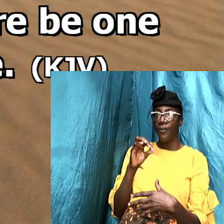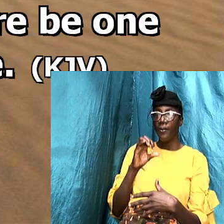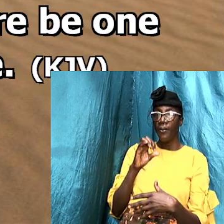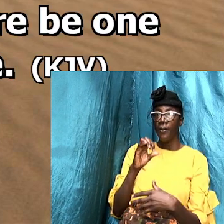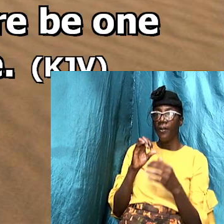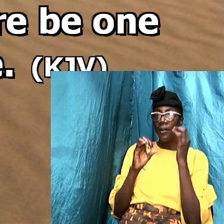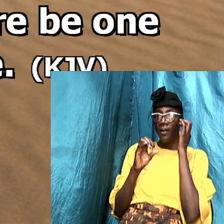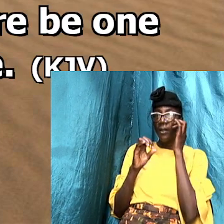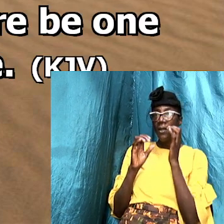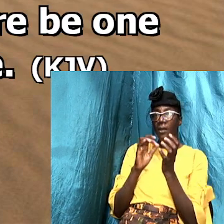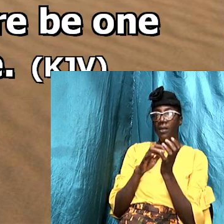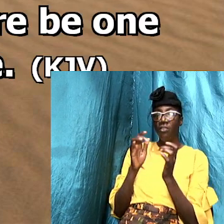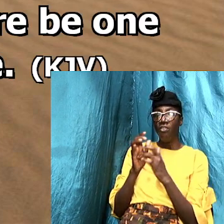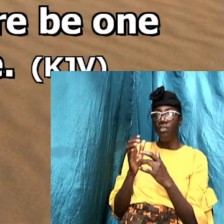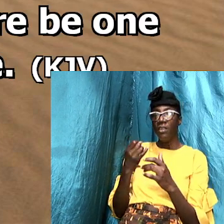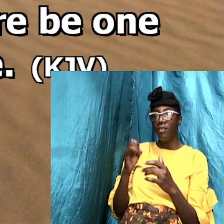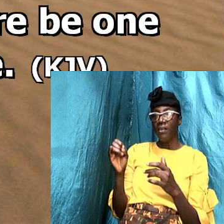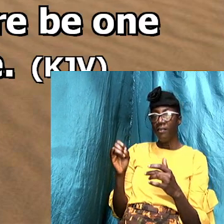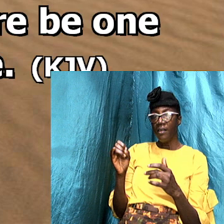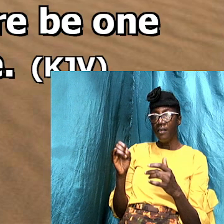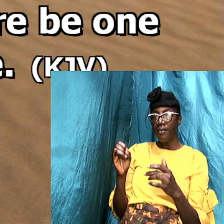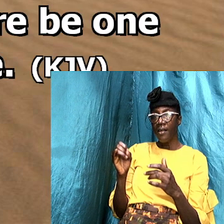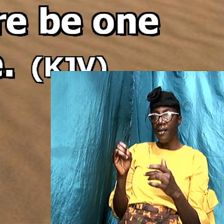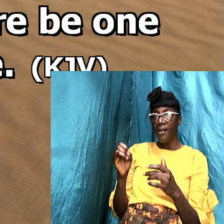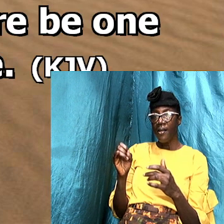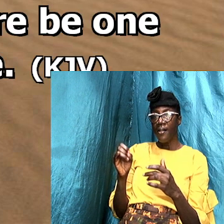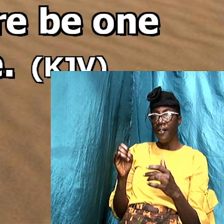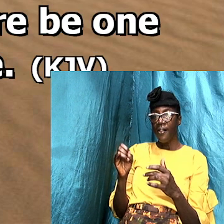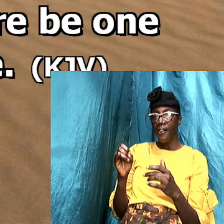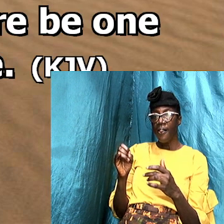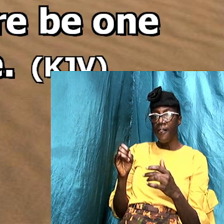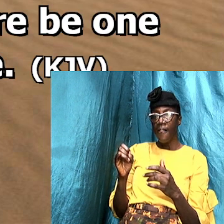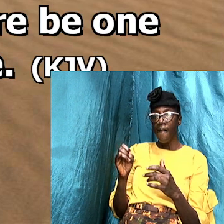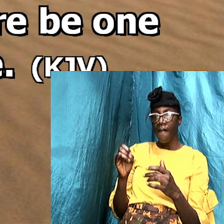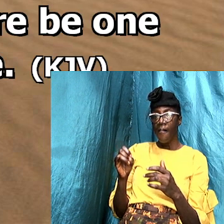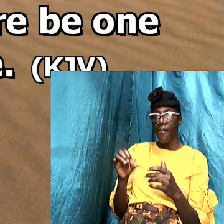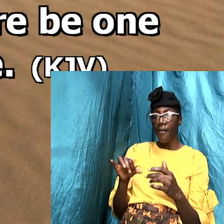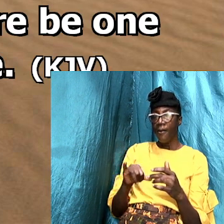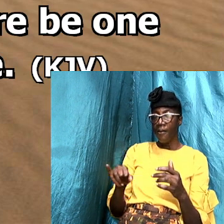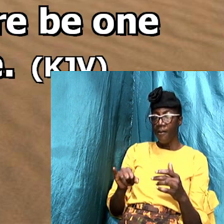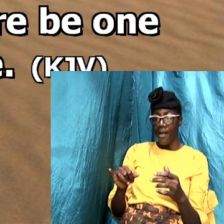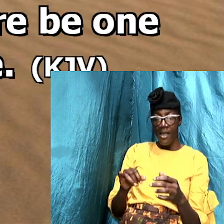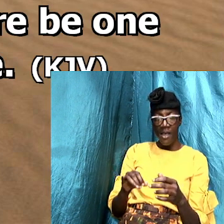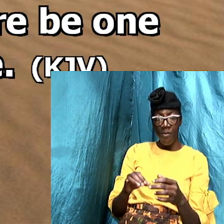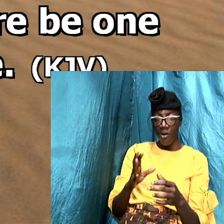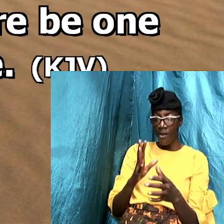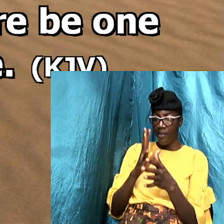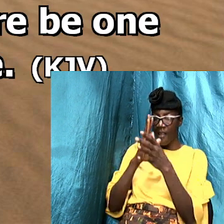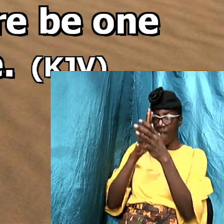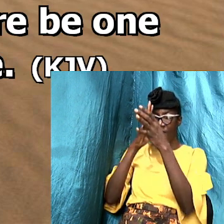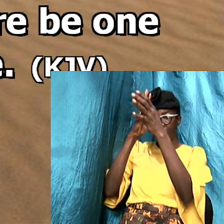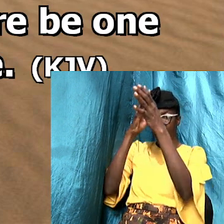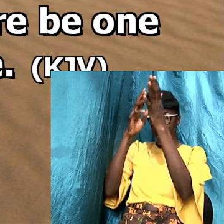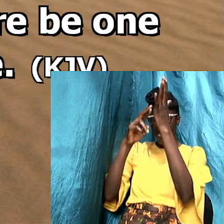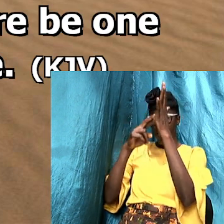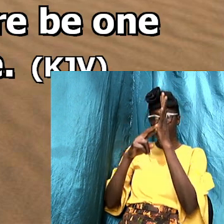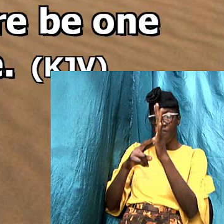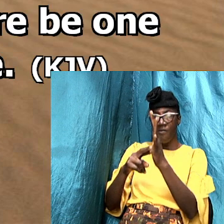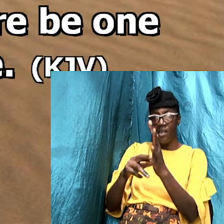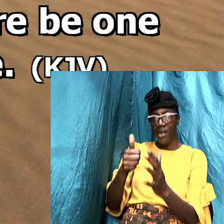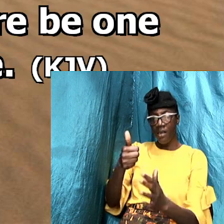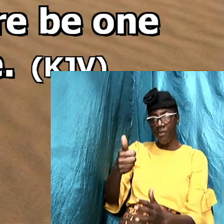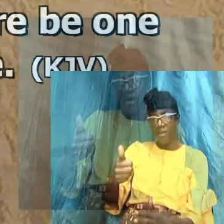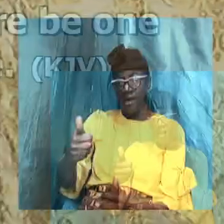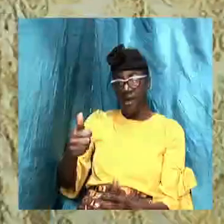Jesus is the incarnate incarnation by which the Father revealed himself